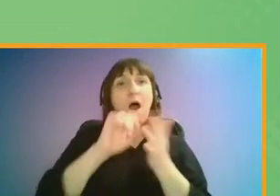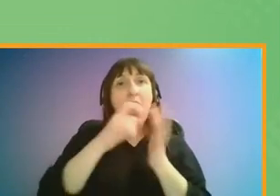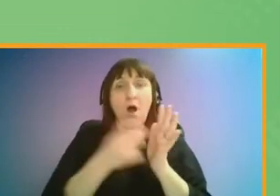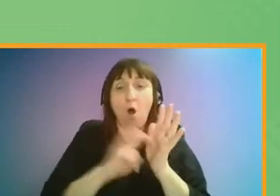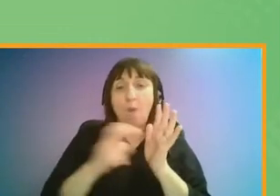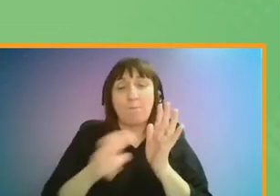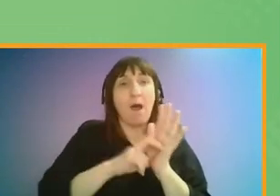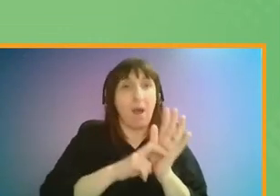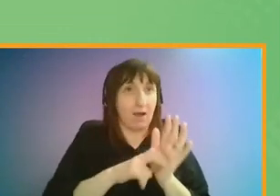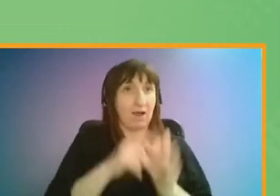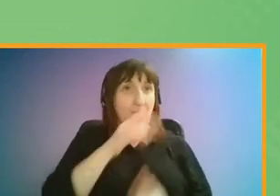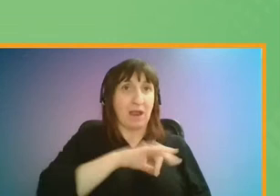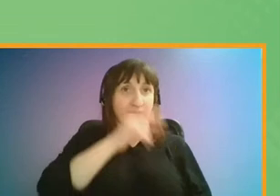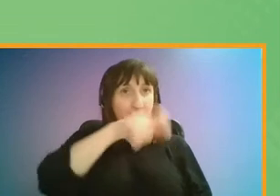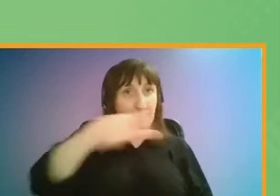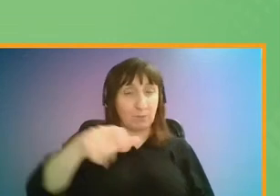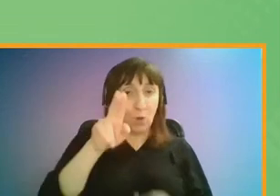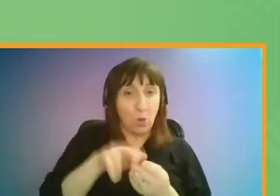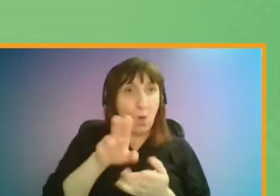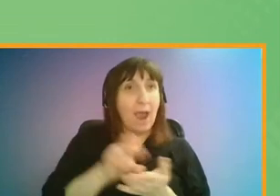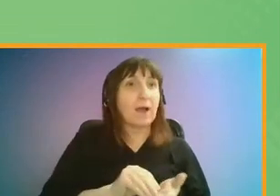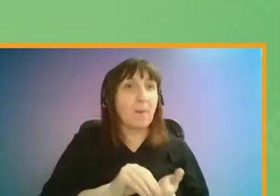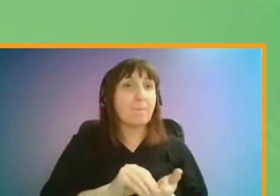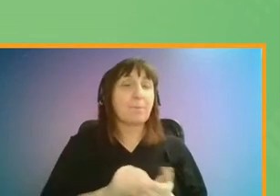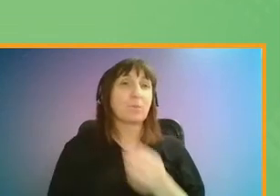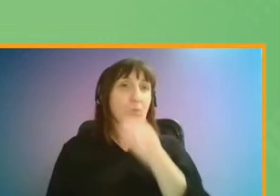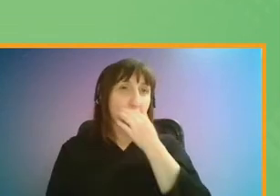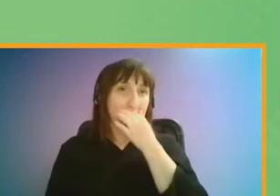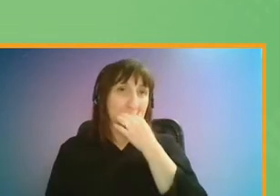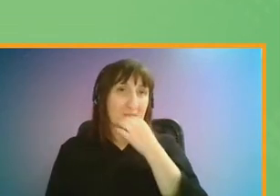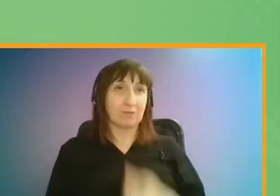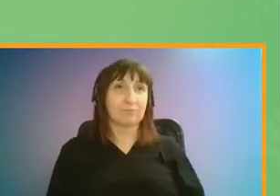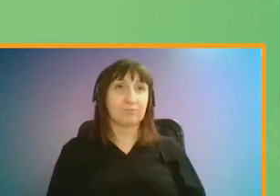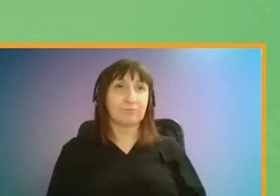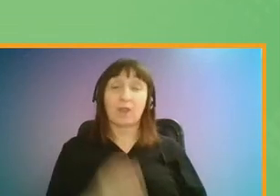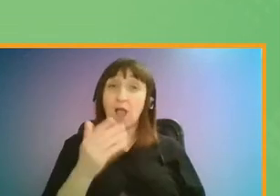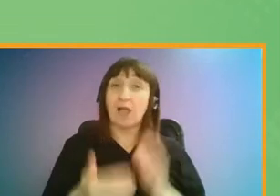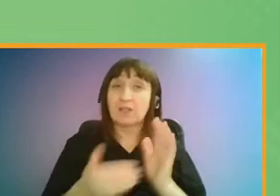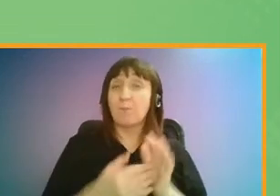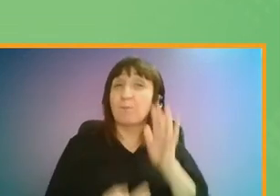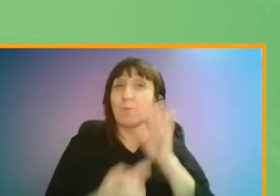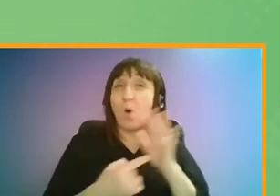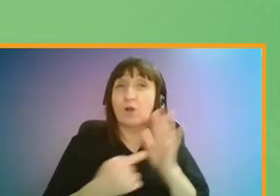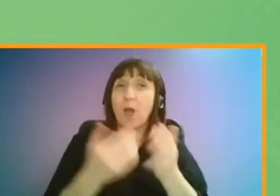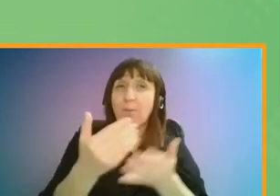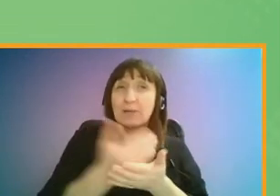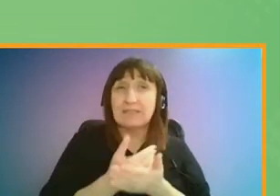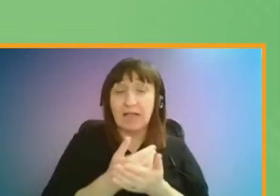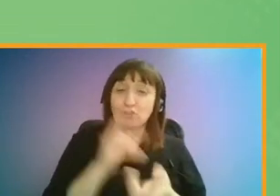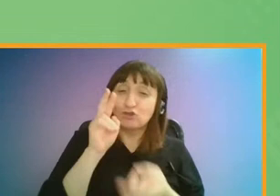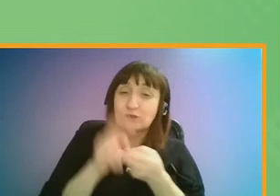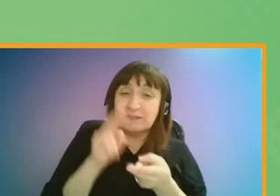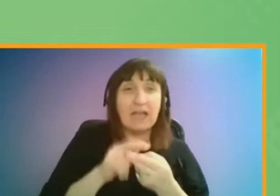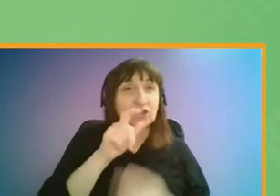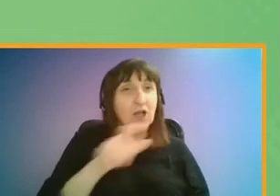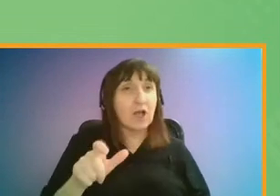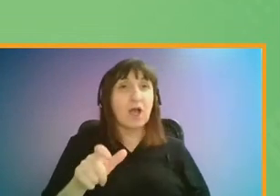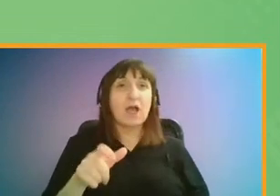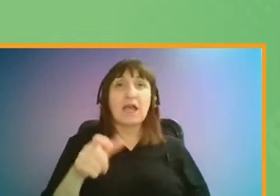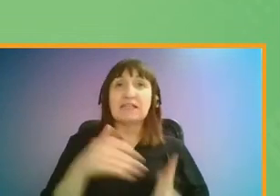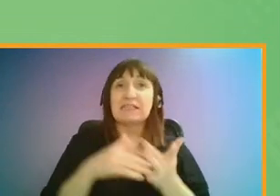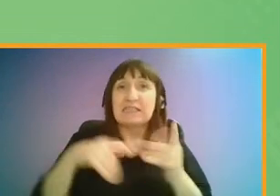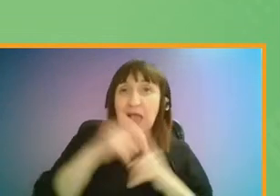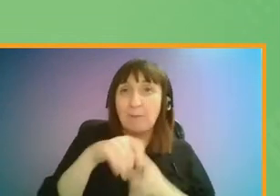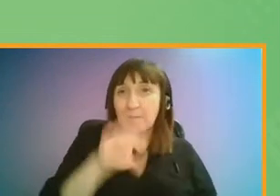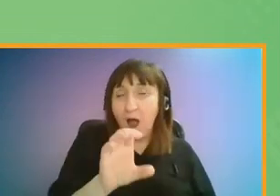passengers particularly those on lower incomes. In addition the importance of protecting concessionary schemes such as the zip card,